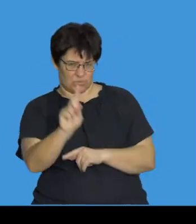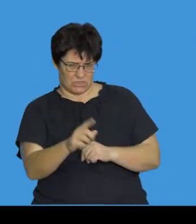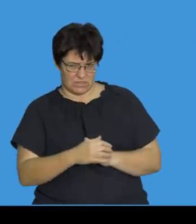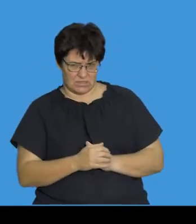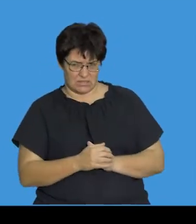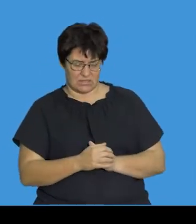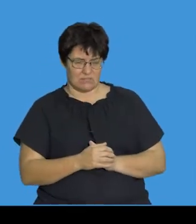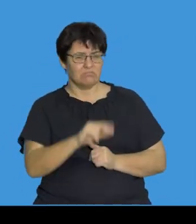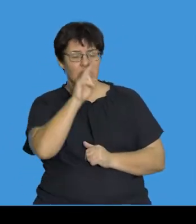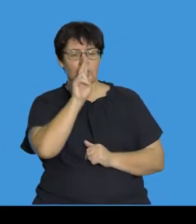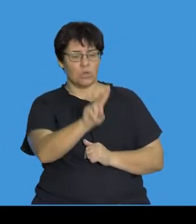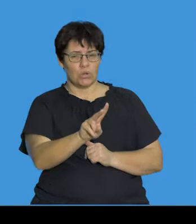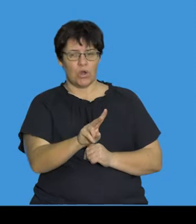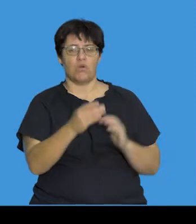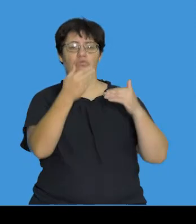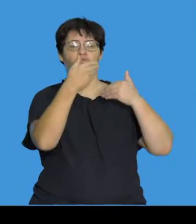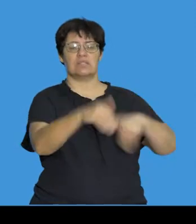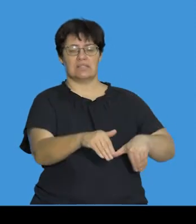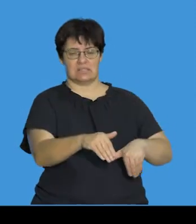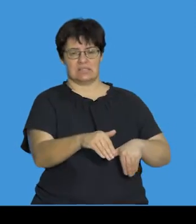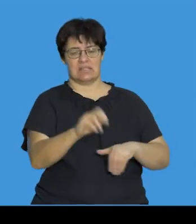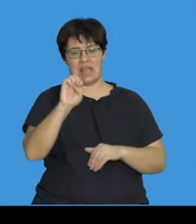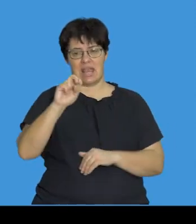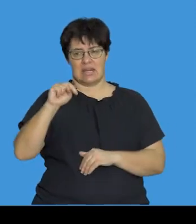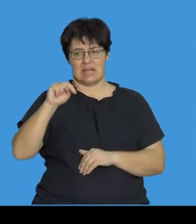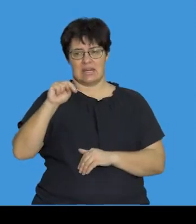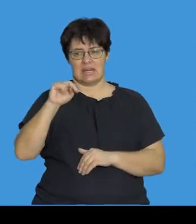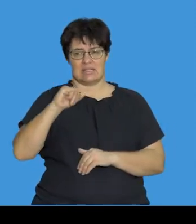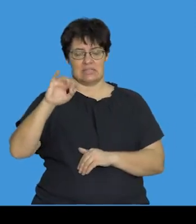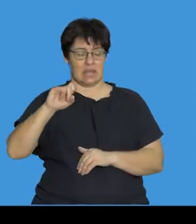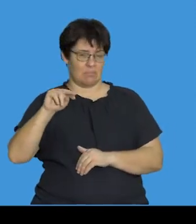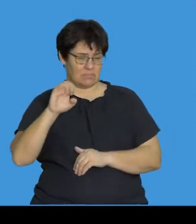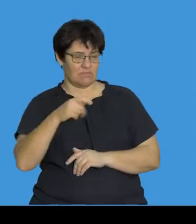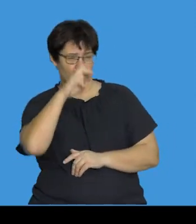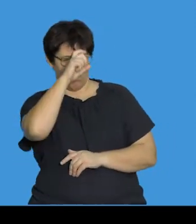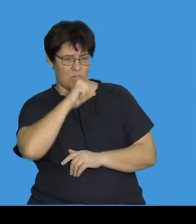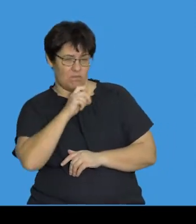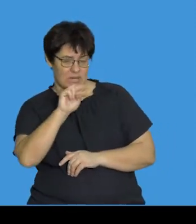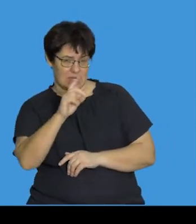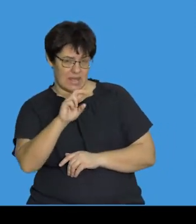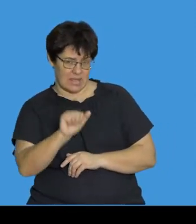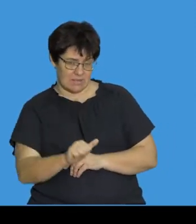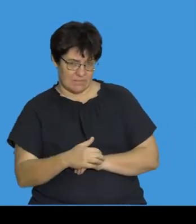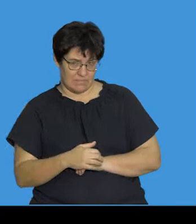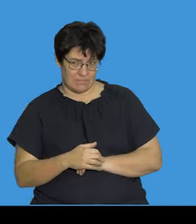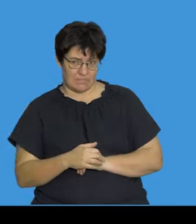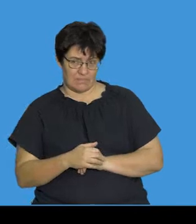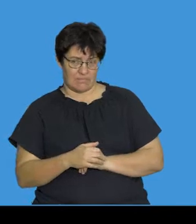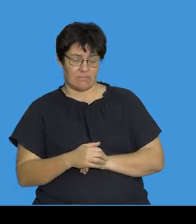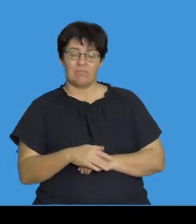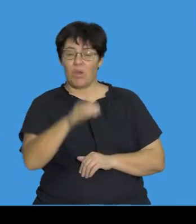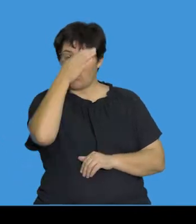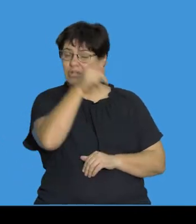We're going to look at the use of restriction enzymes in the process of DNA profiling. A concept